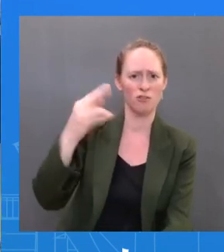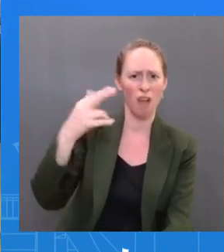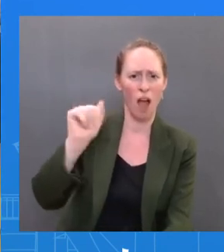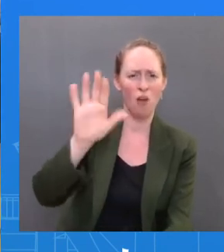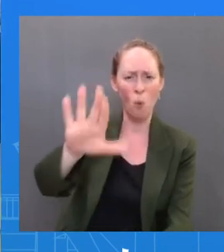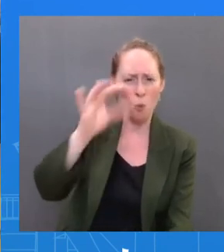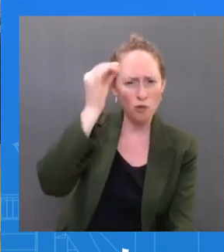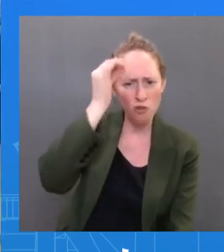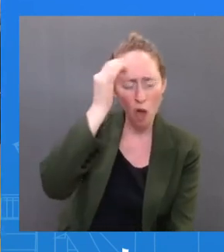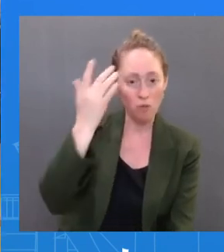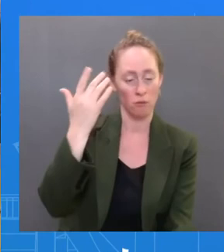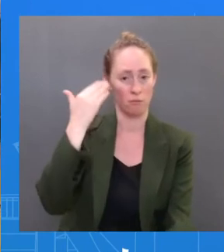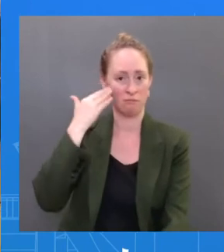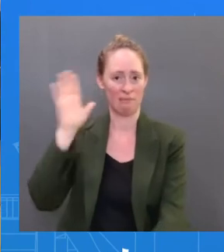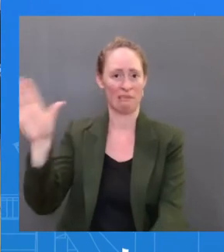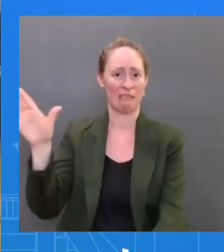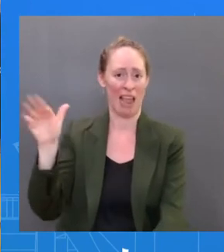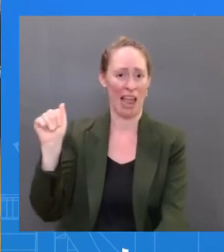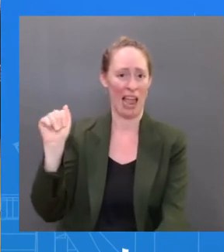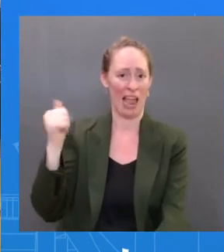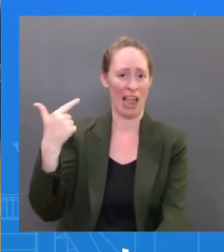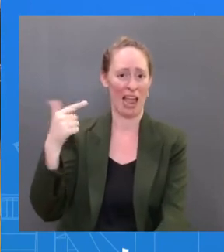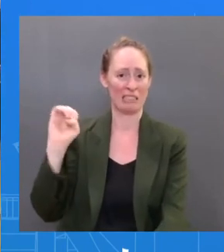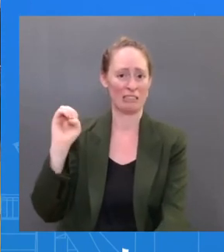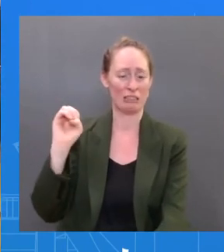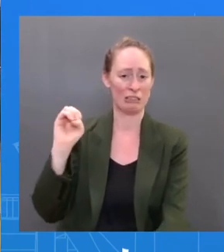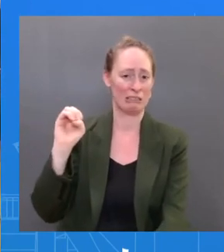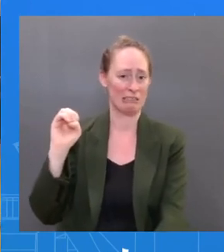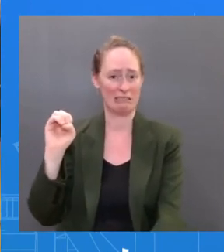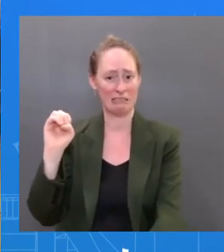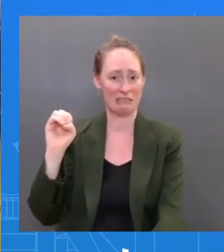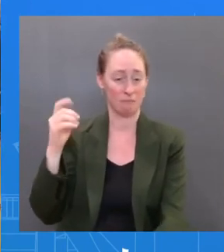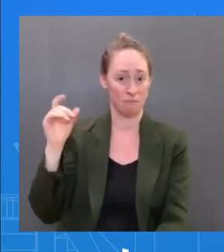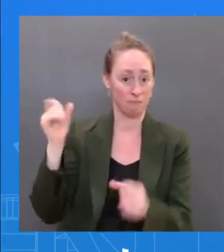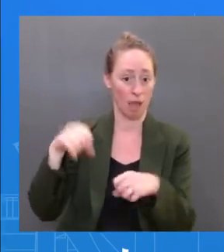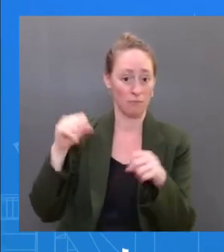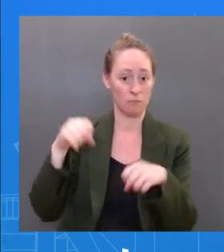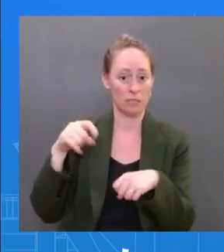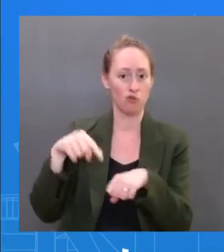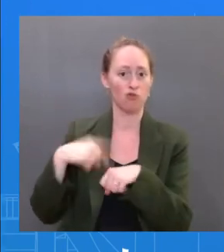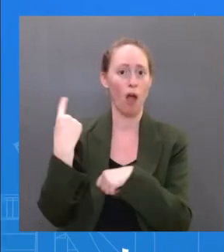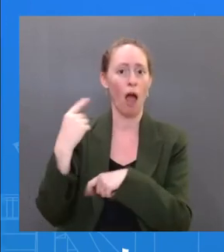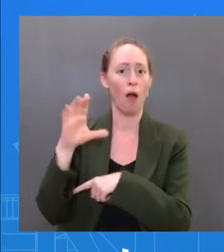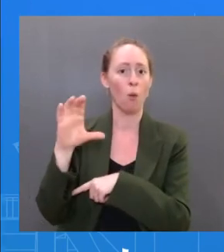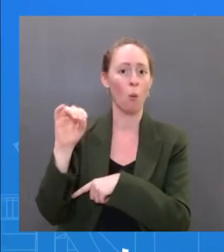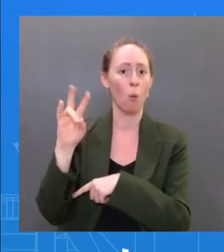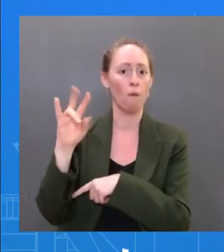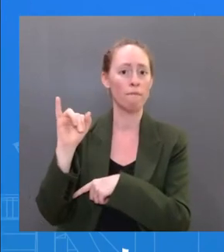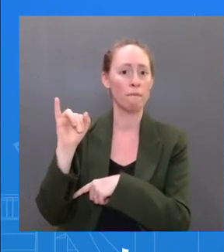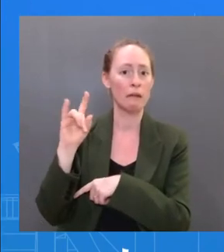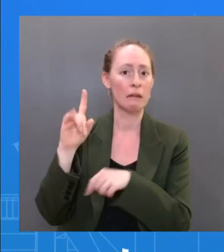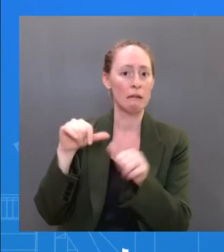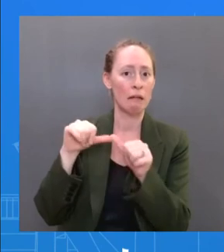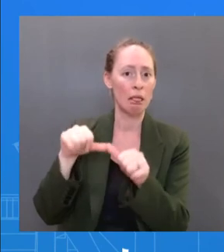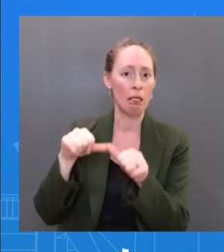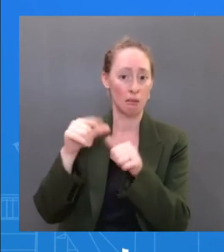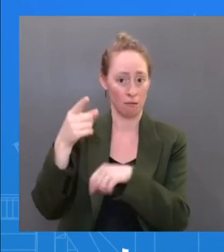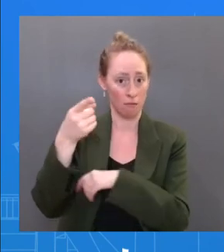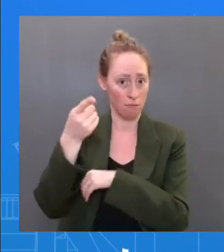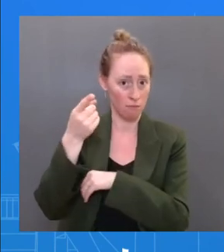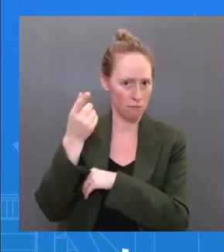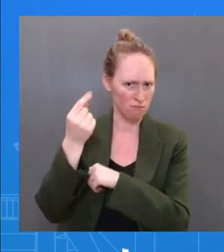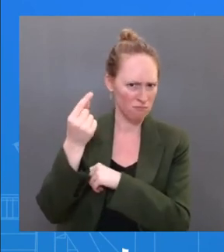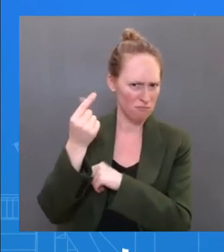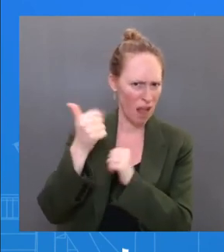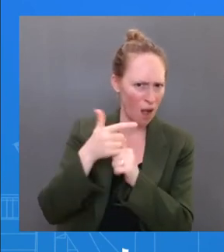for long COVID and how you'll monitor that risk? Dr. Yeah, I'm not aware of data — maybe it's out there — but I'm not aware of